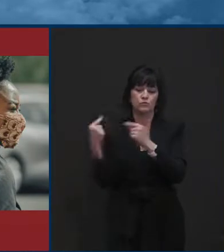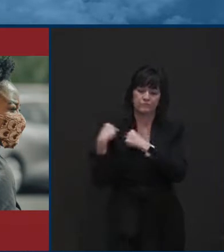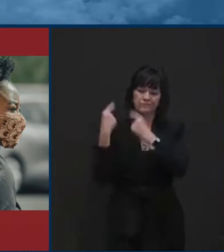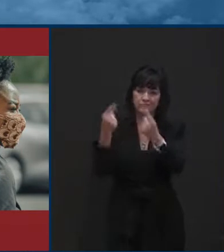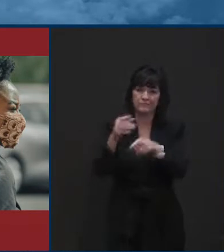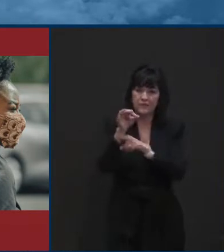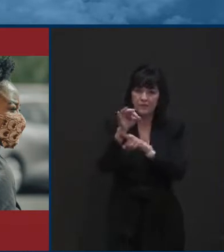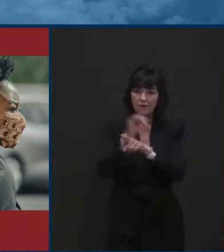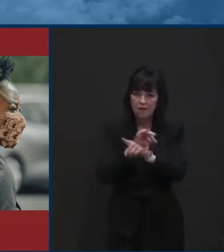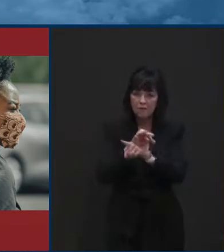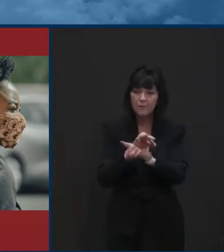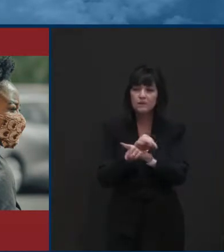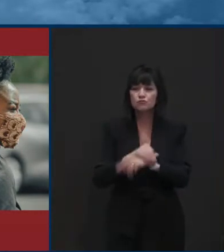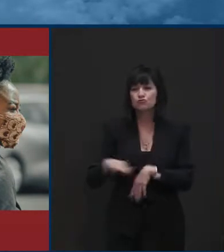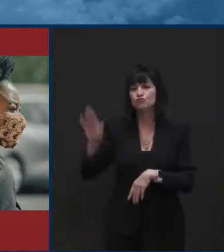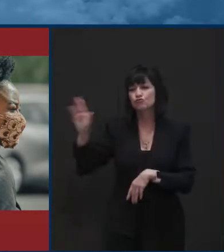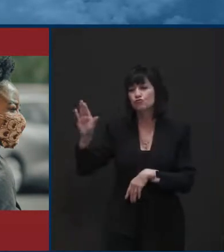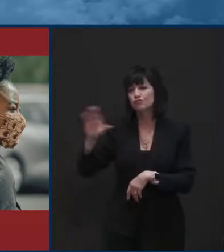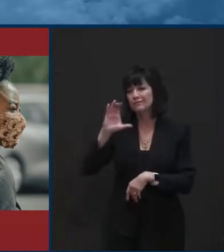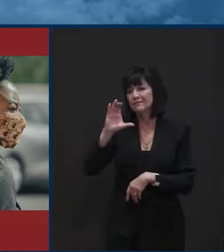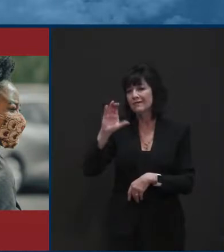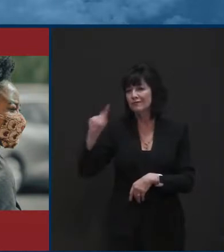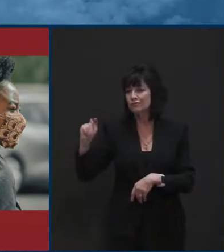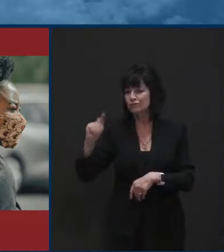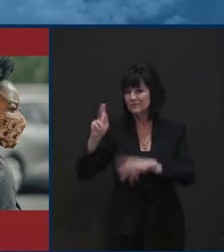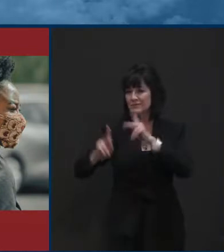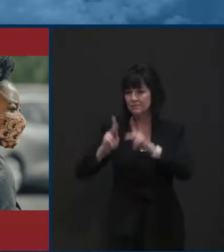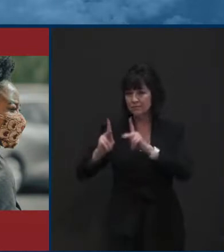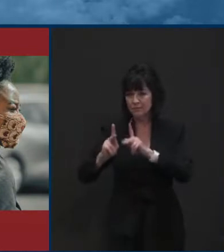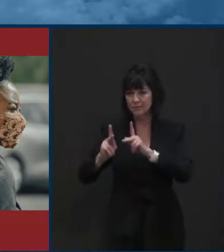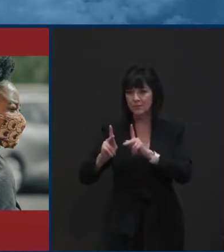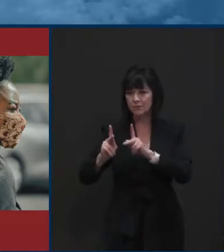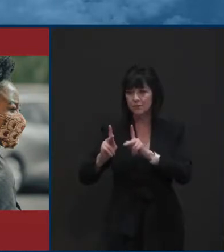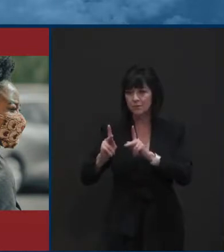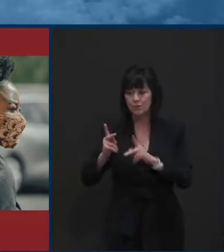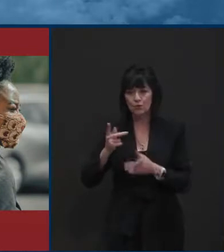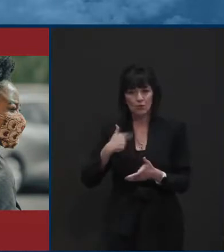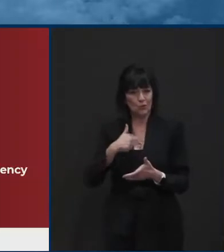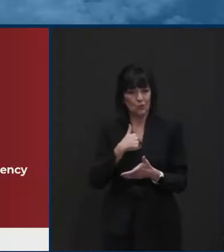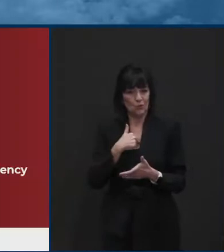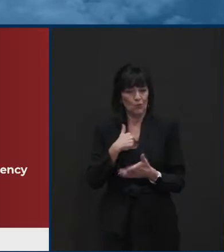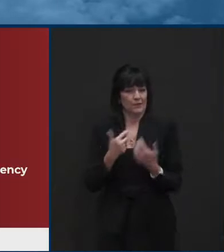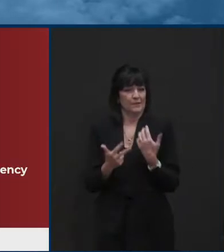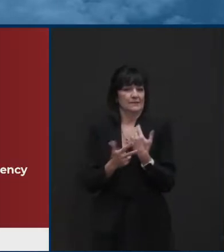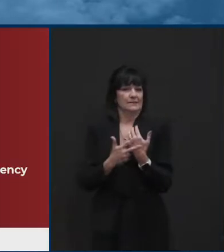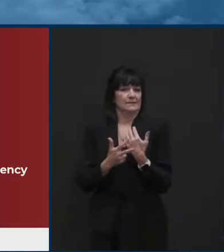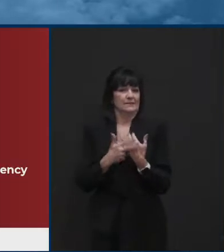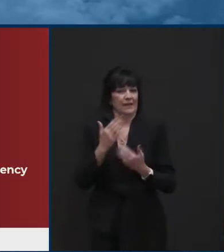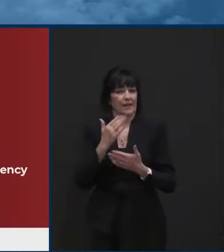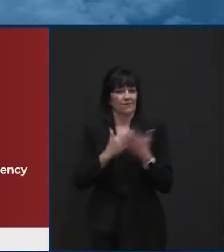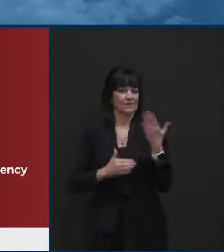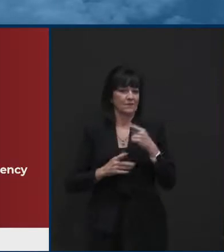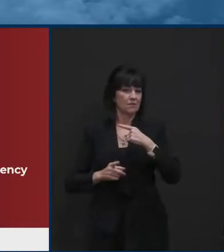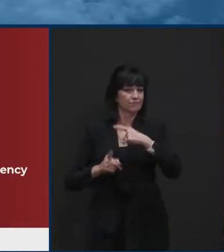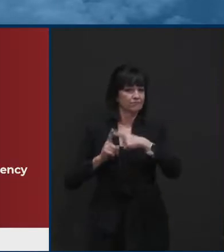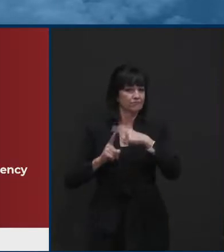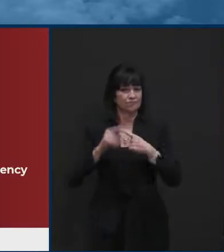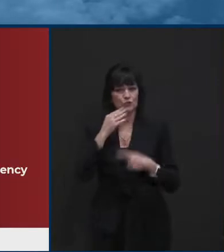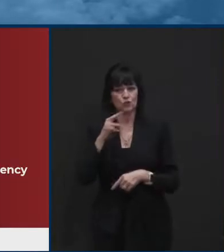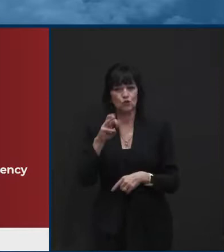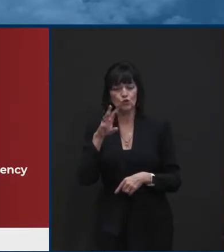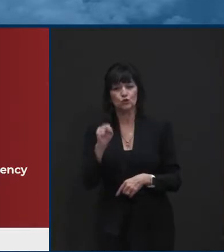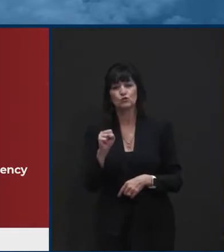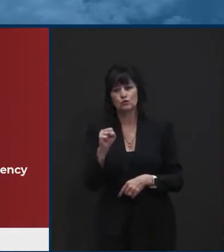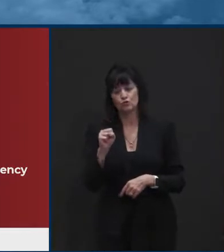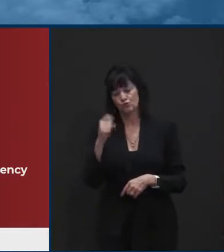from folks who have, uh, tested positive. Uh, we saved, uh, the good news, the positive message for you, AJ. Uh, you and your team